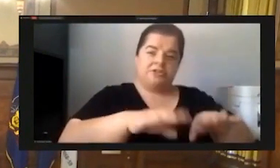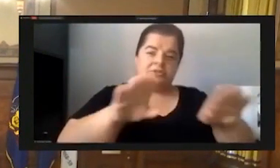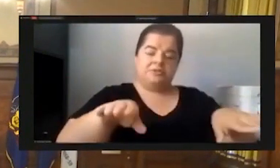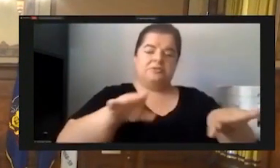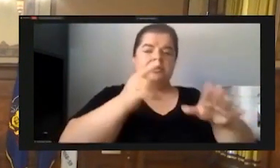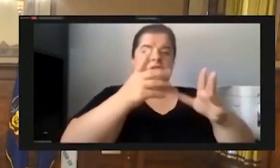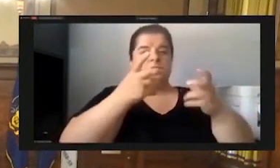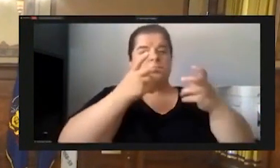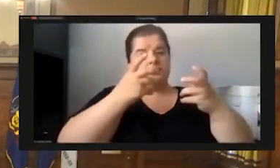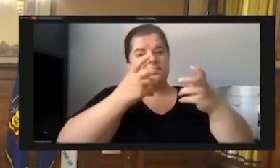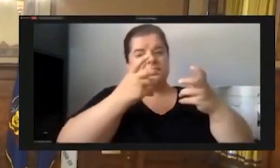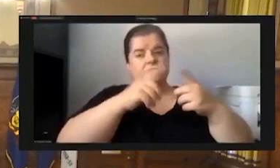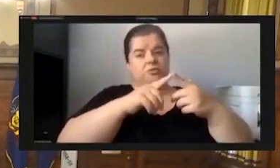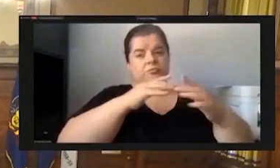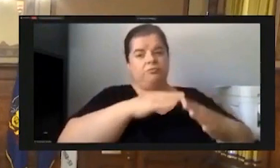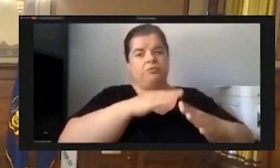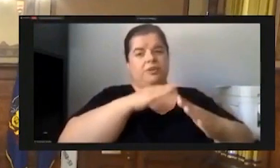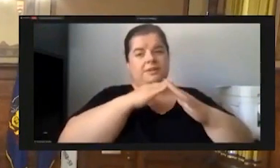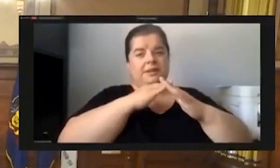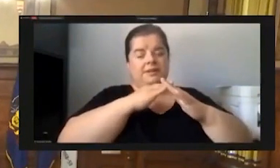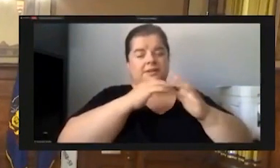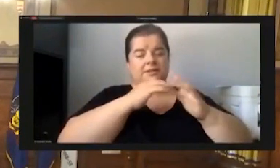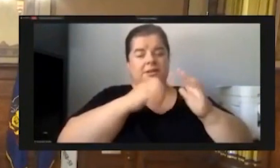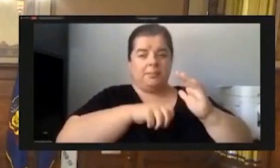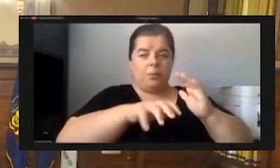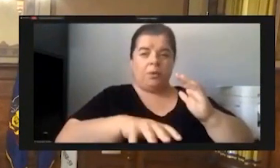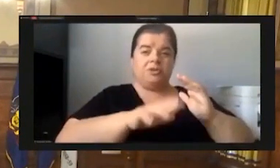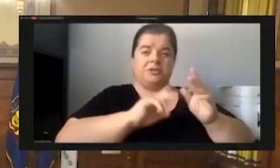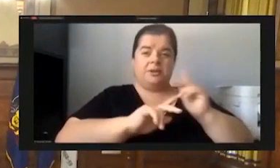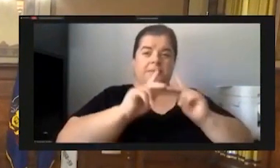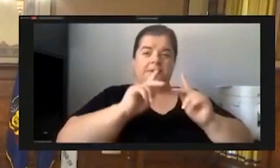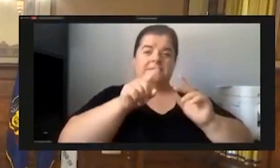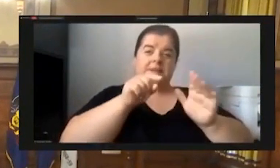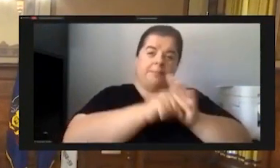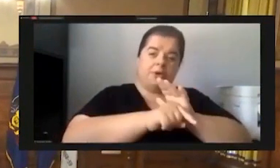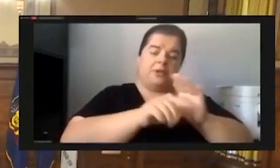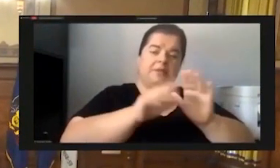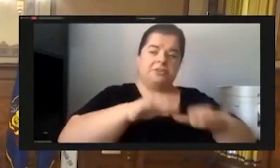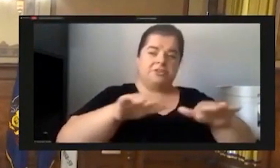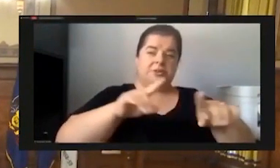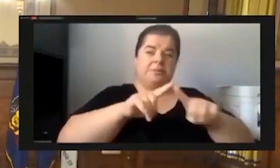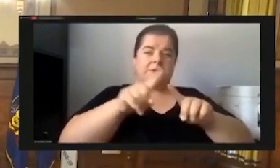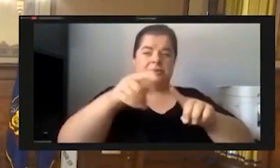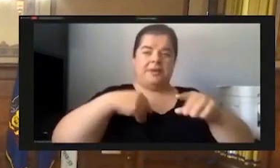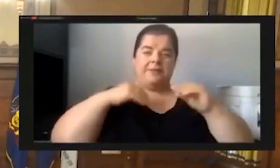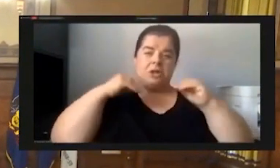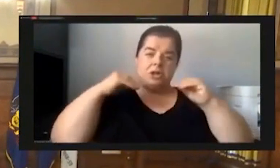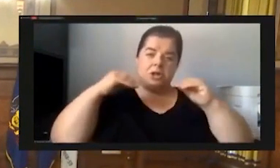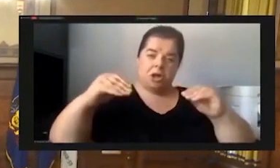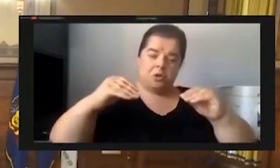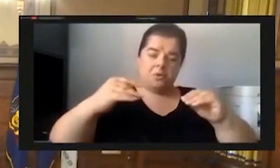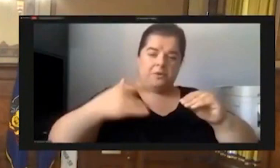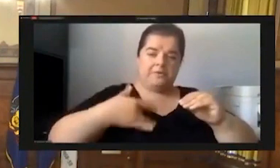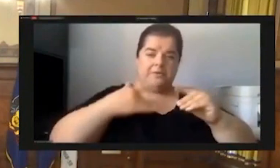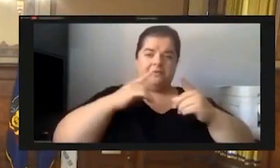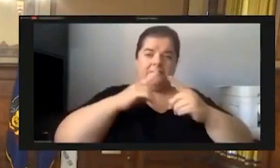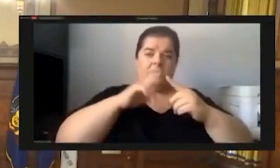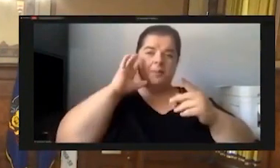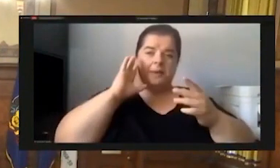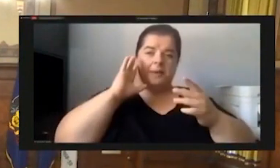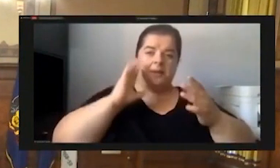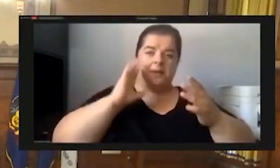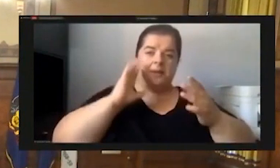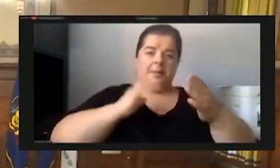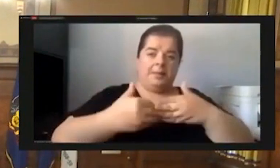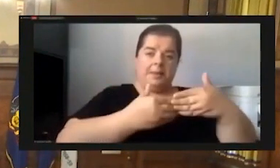want to protect the abortionists who murdered the children. Yet, you have no regard for the babies that are in